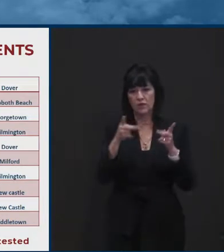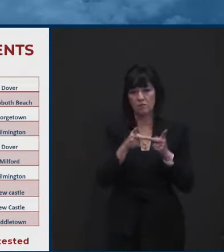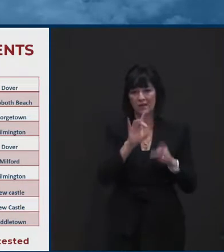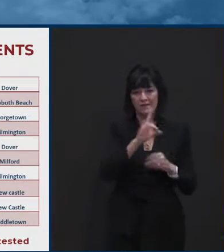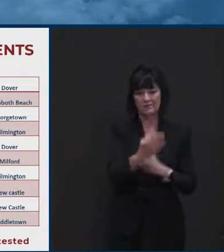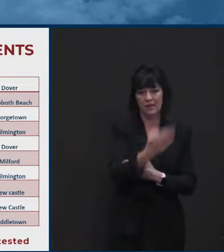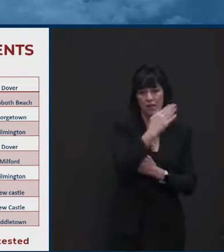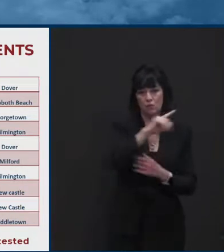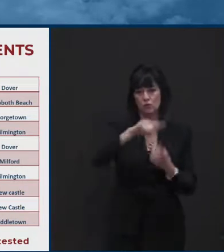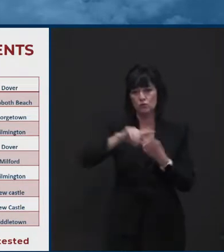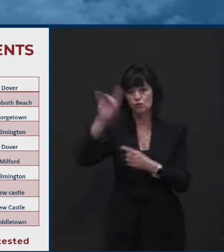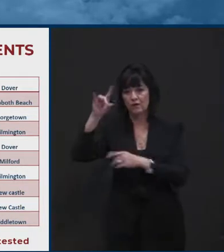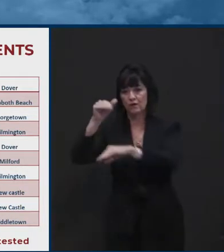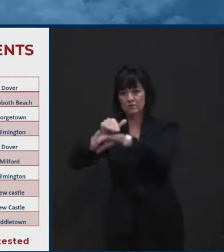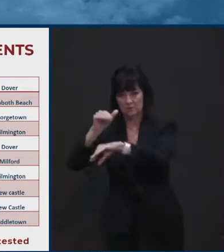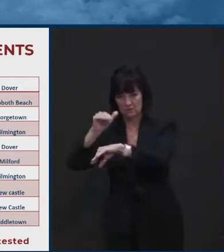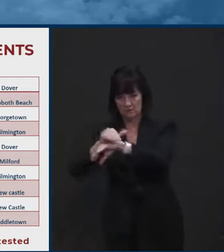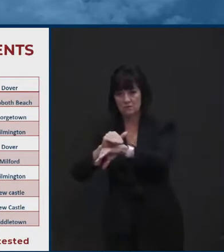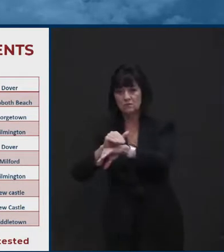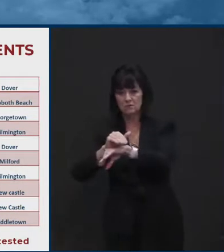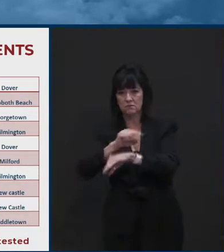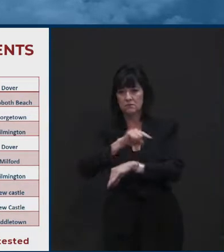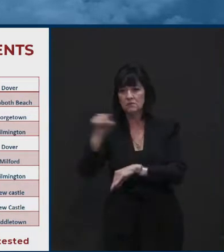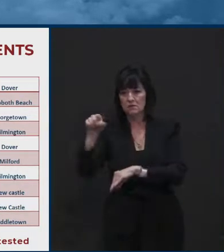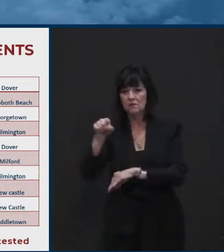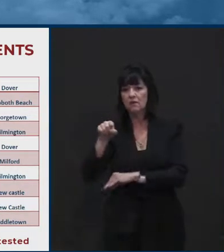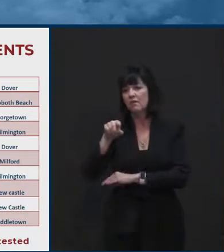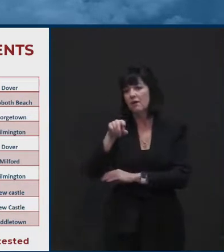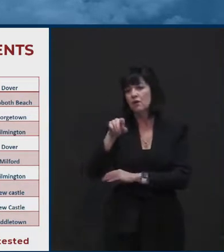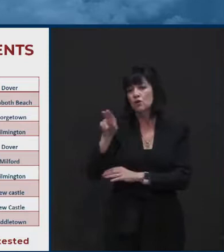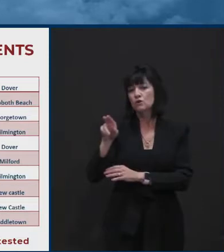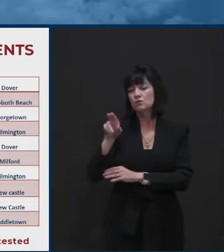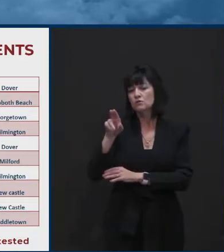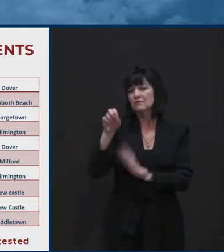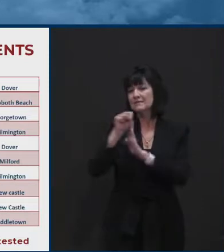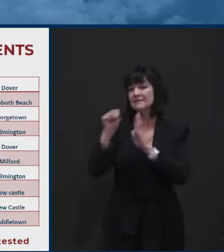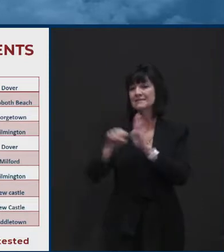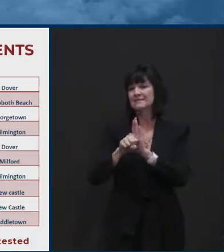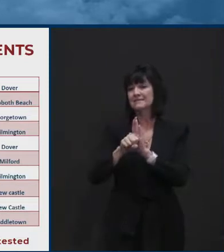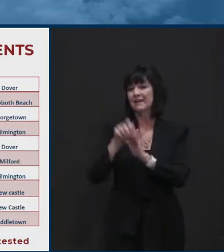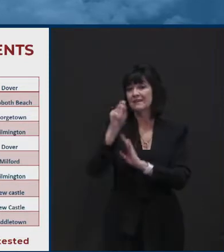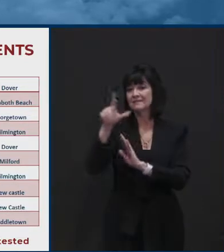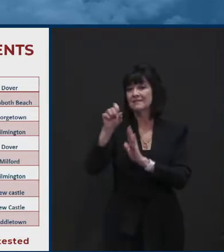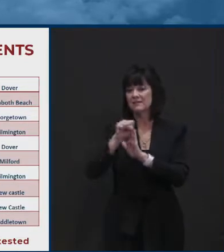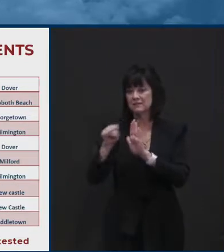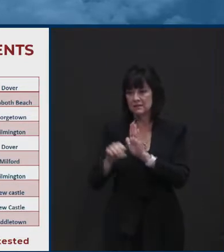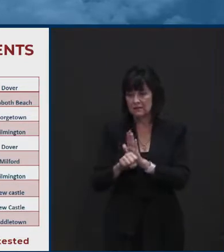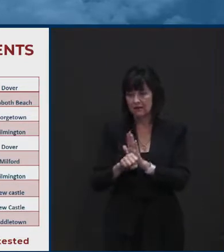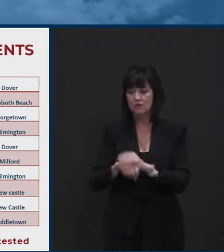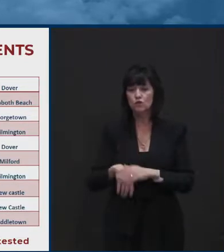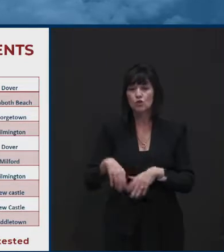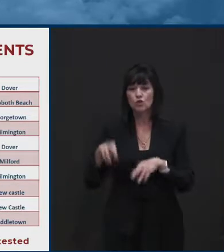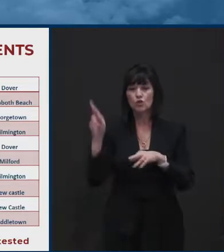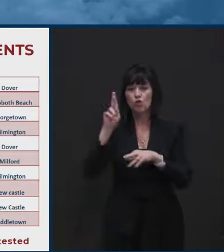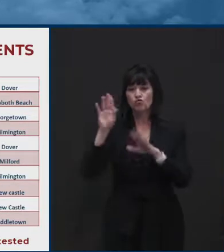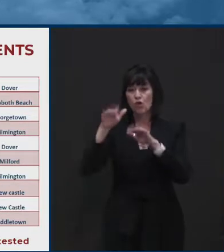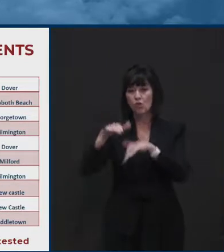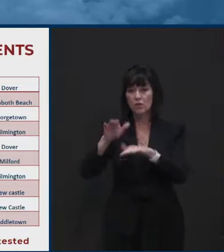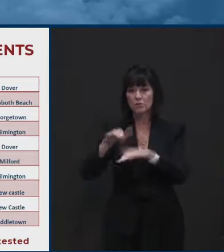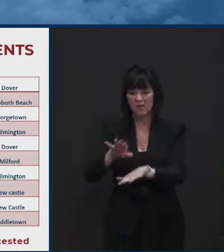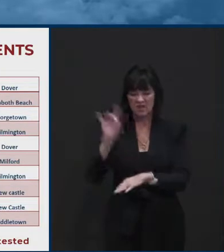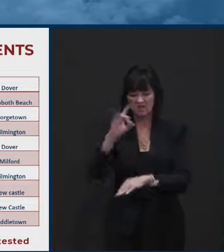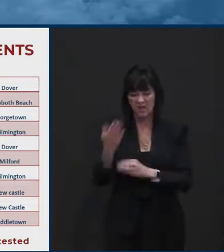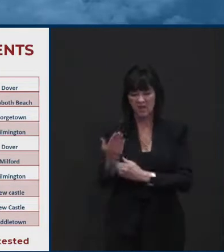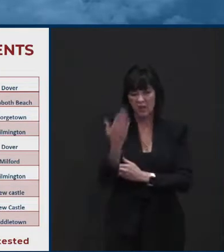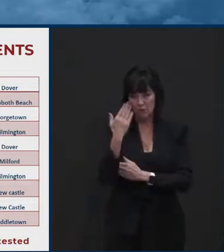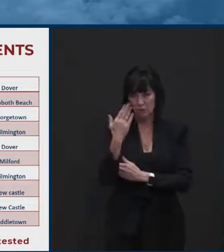Delta campuses in Dover and Georgetown from eight to eight with the Curative Trailer. We'll be at the Upward Church in Rehoboth from, uh, eight to eight as